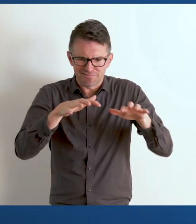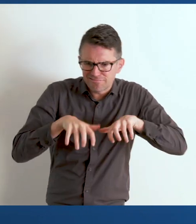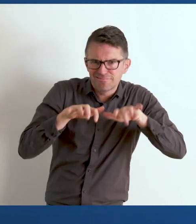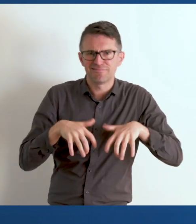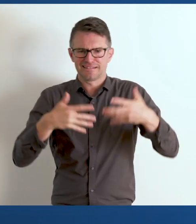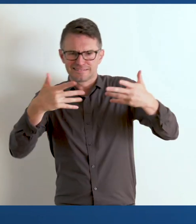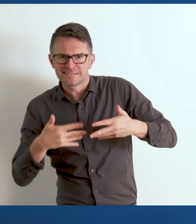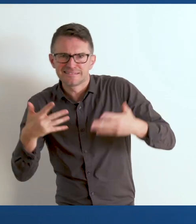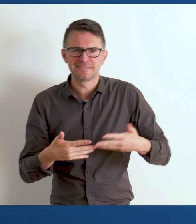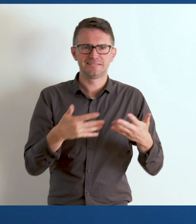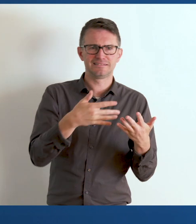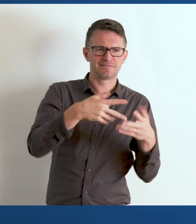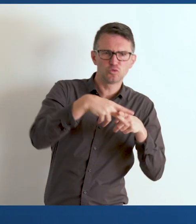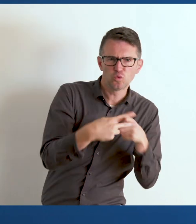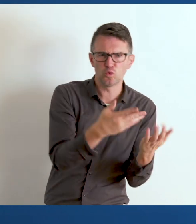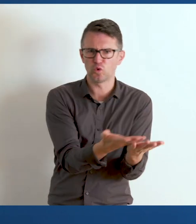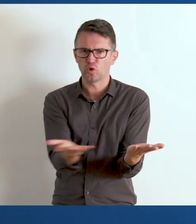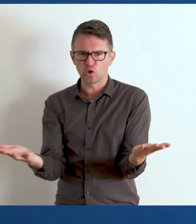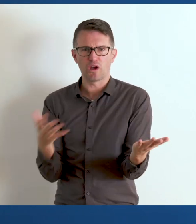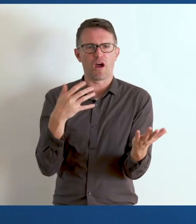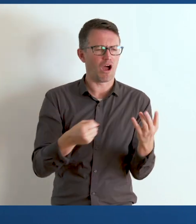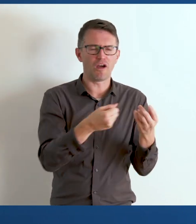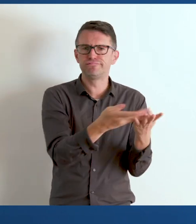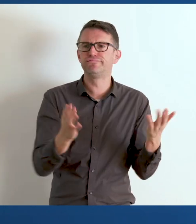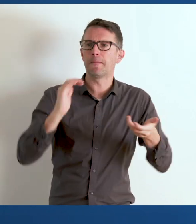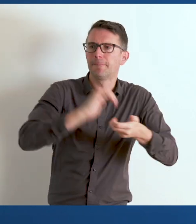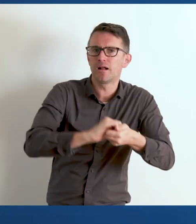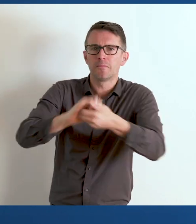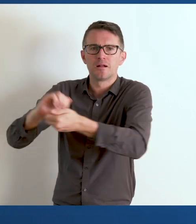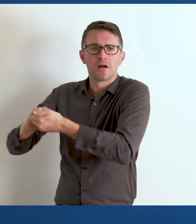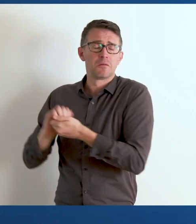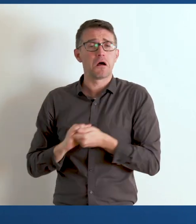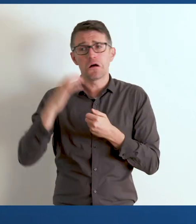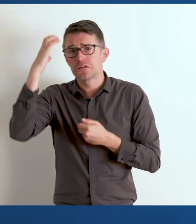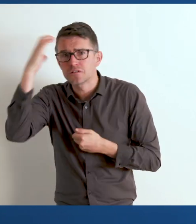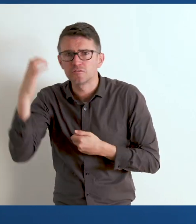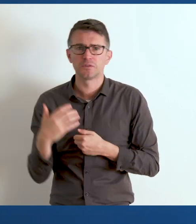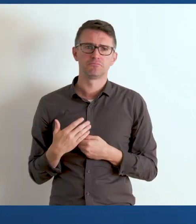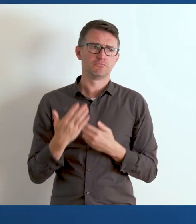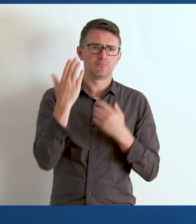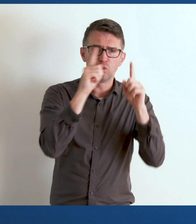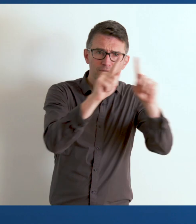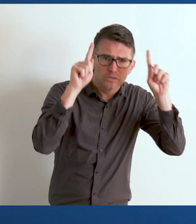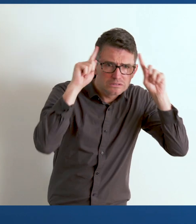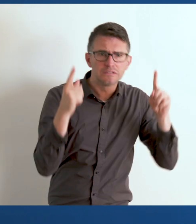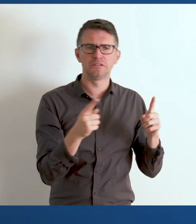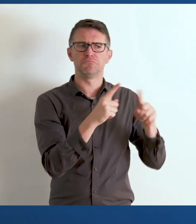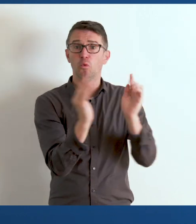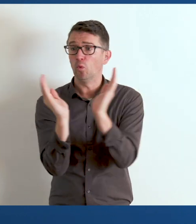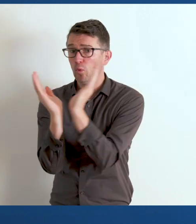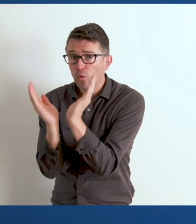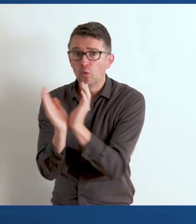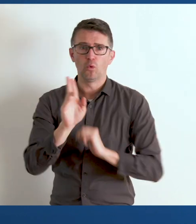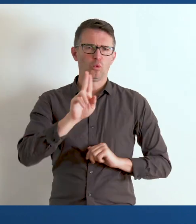collaboration with a number of stakeholders, including national statistical offices, governments, academics, UN